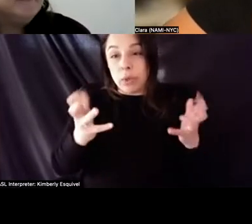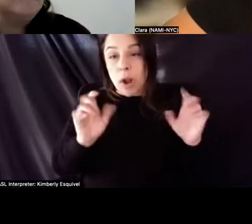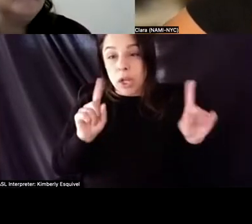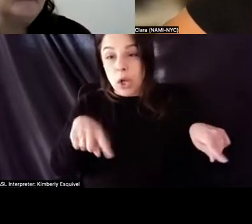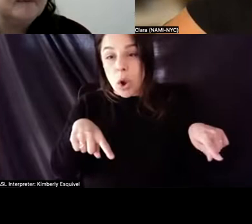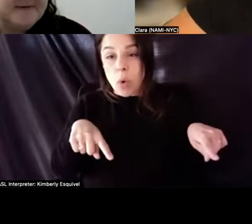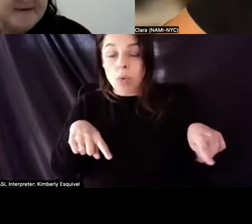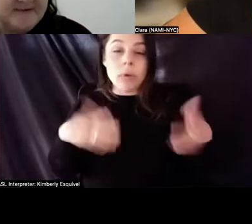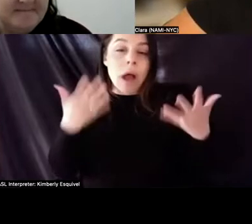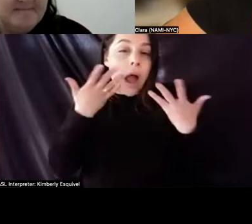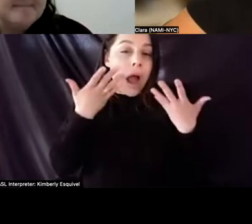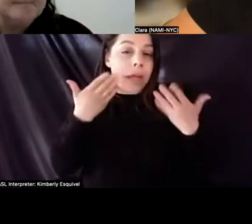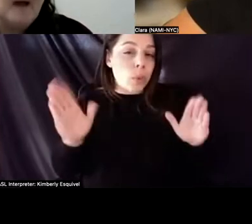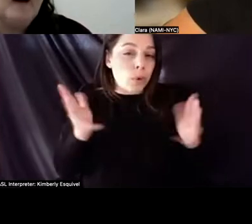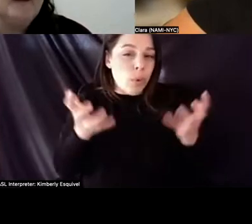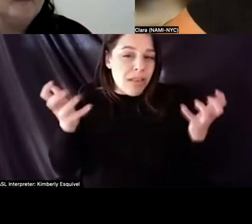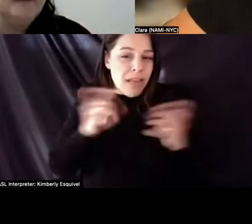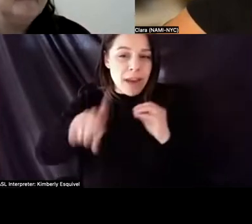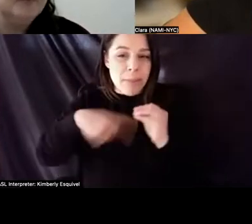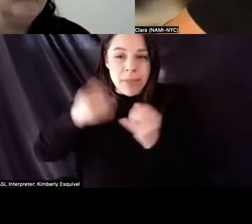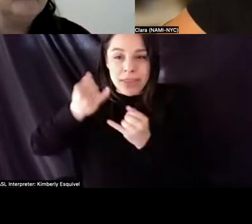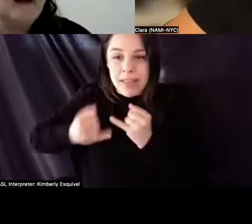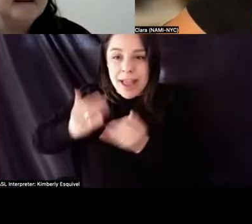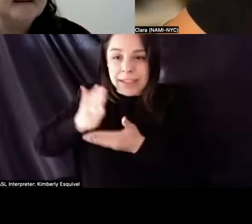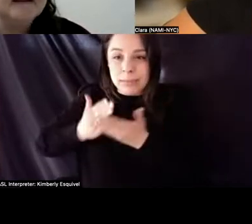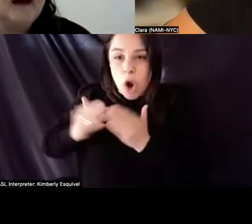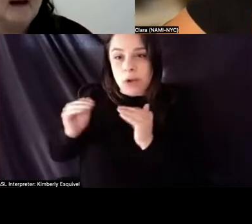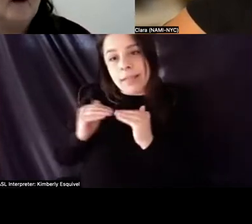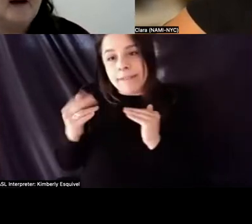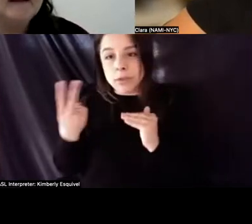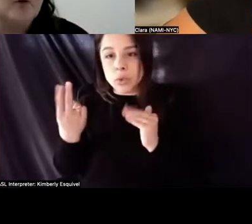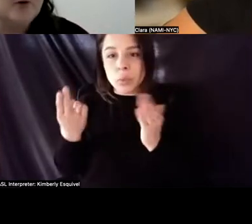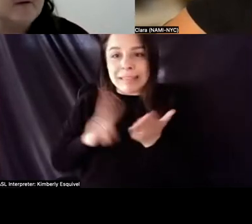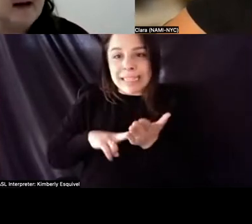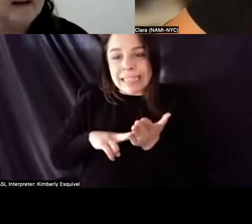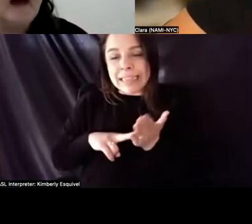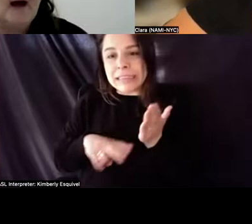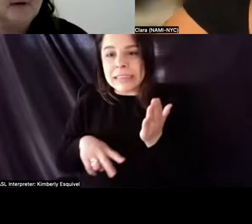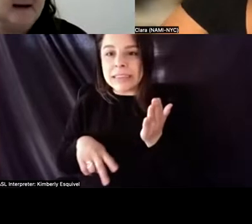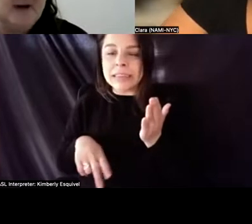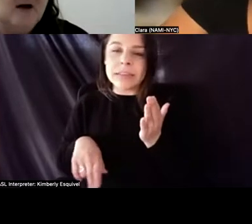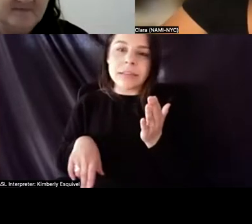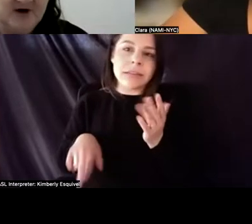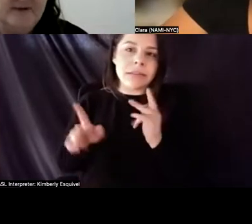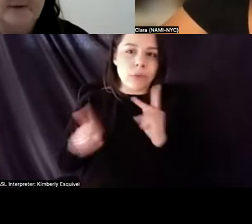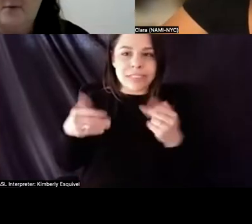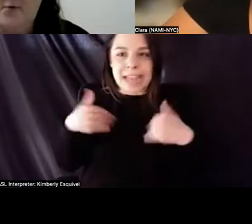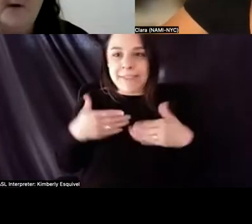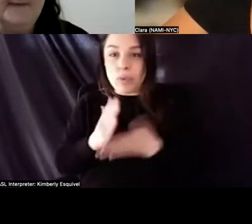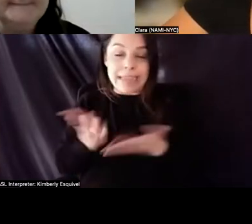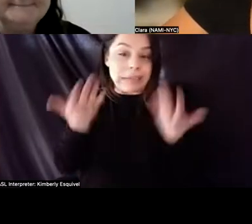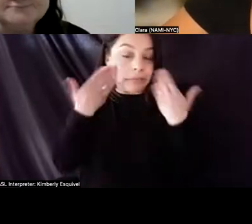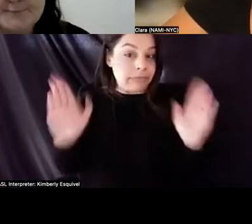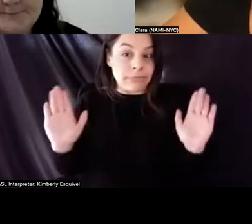know much about the last question about if the level two lease ends, does the tenant have rights as a holdover tenant? That one I'm not familiar with.